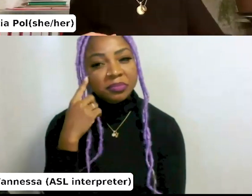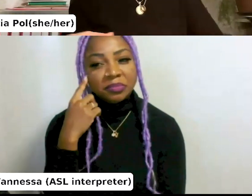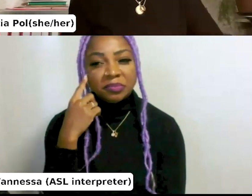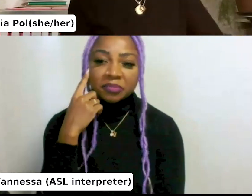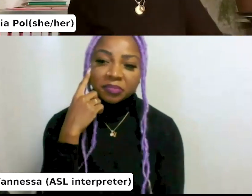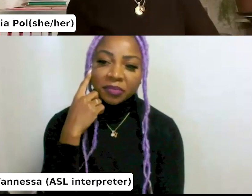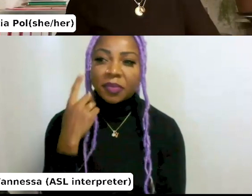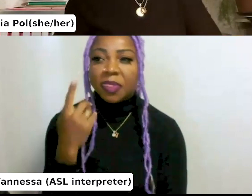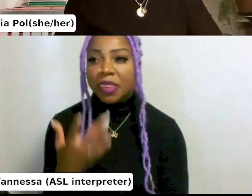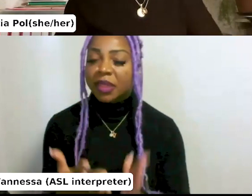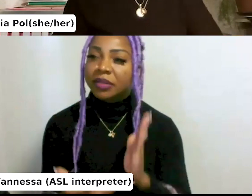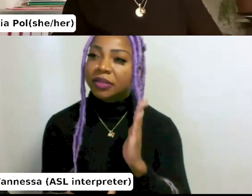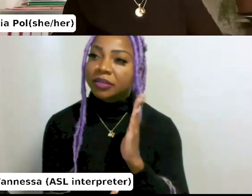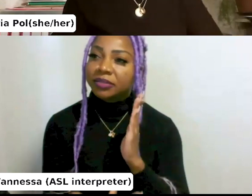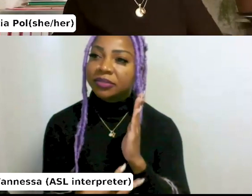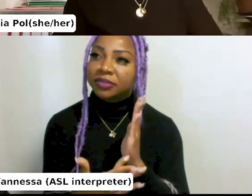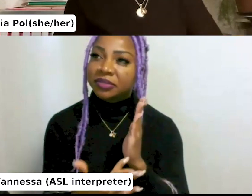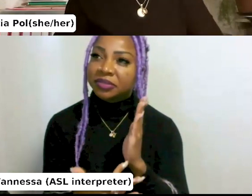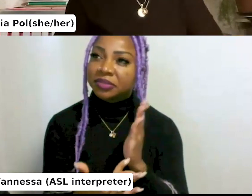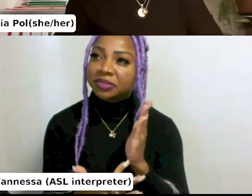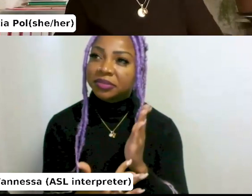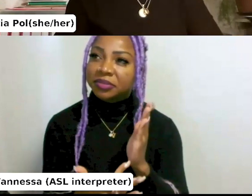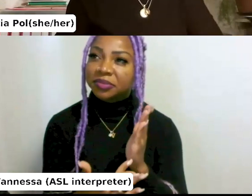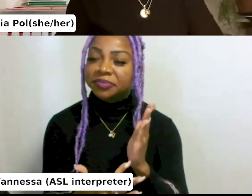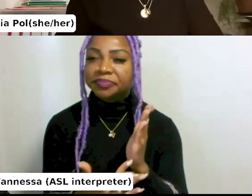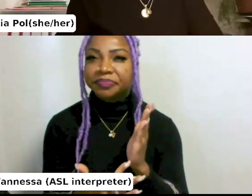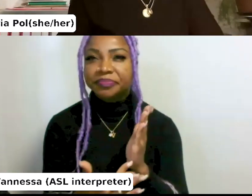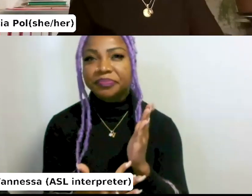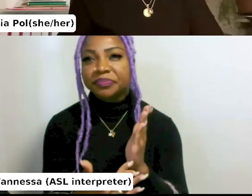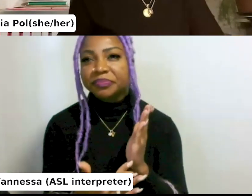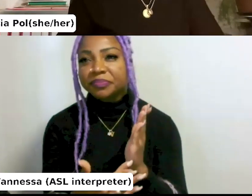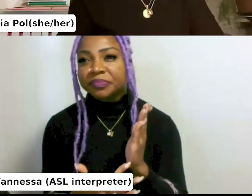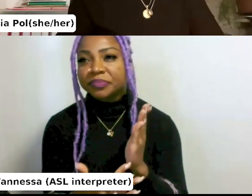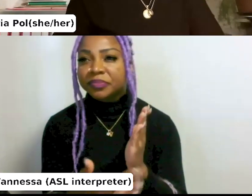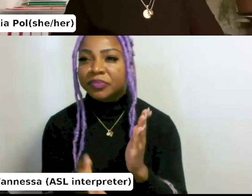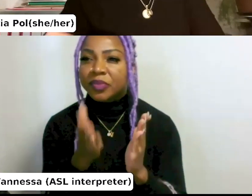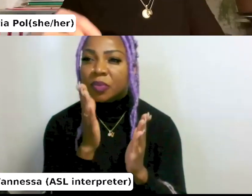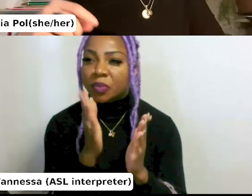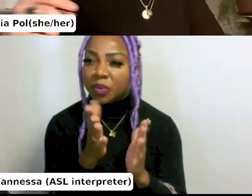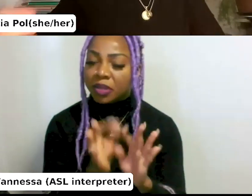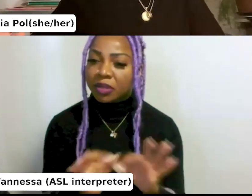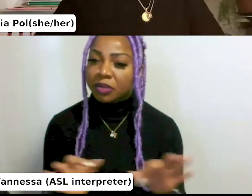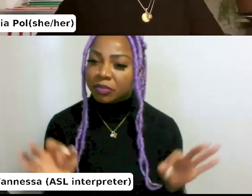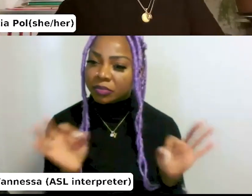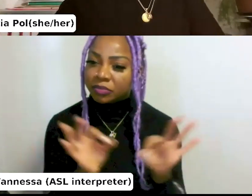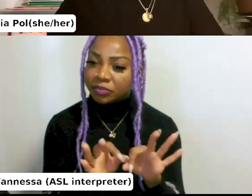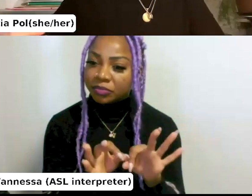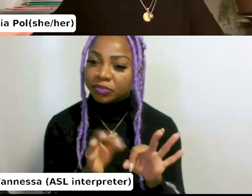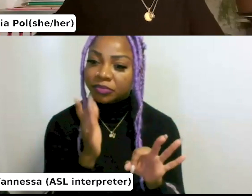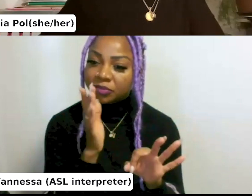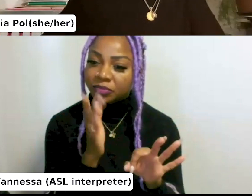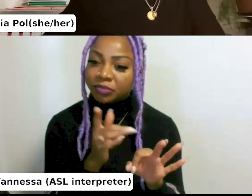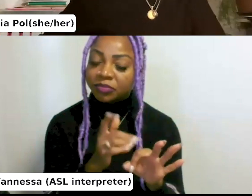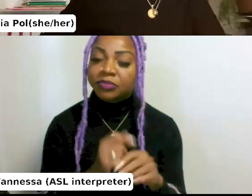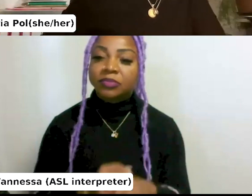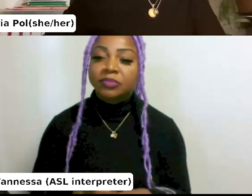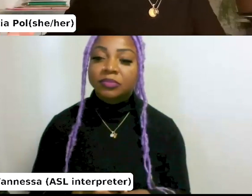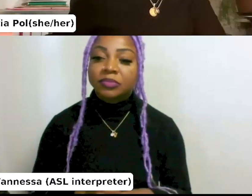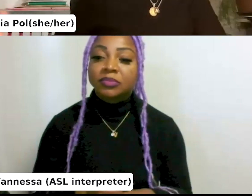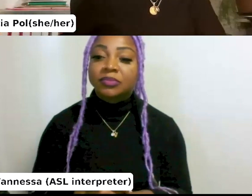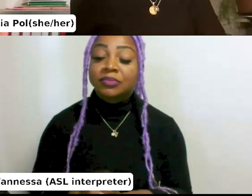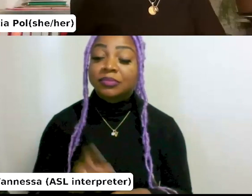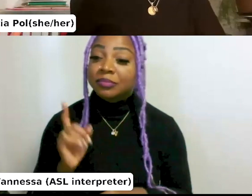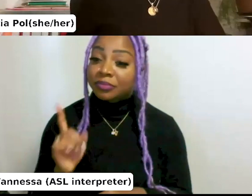yeah, this digital component is, is probably, um, going to be very important. And then at the same time, um,